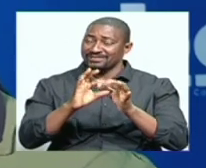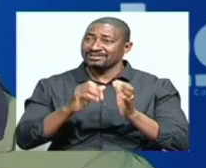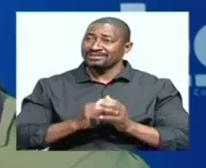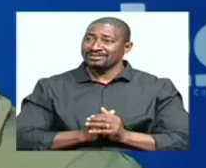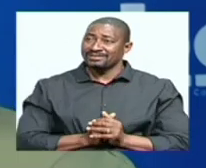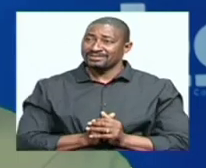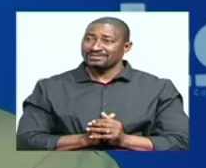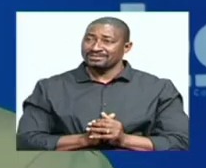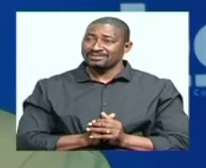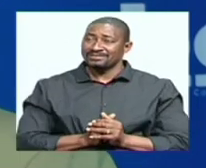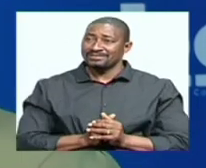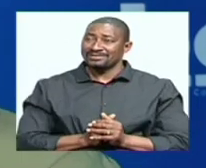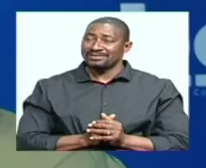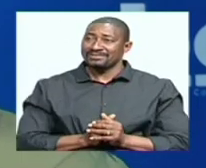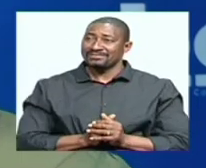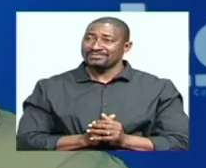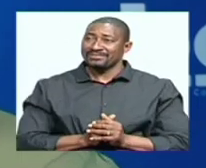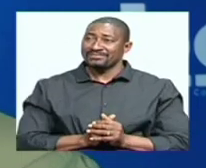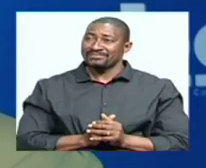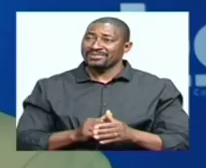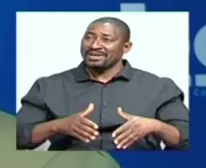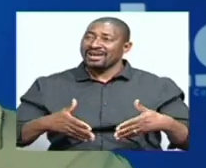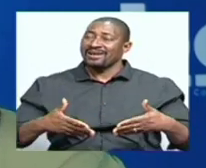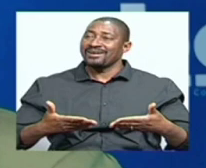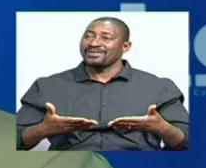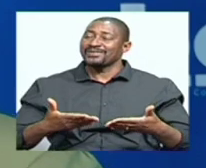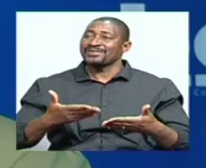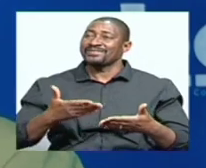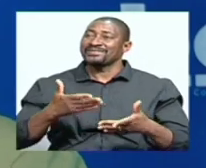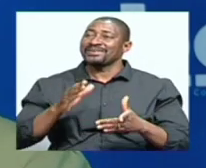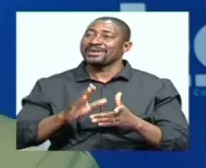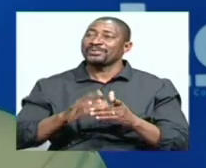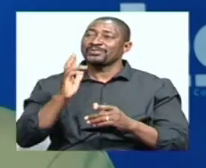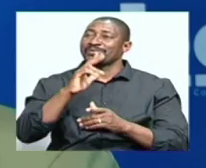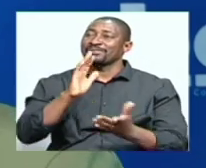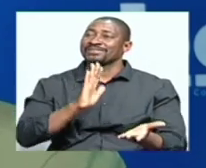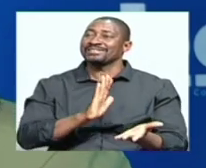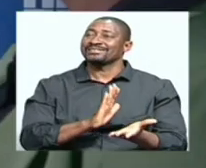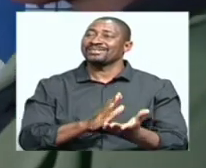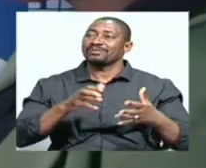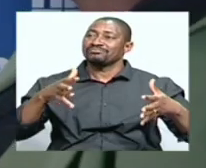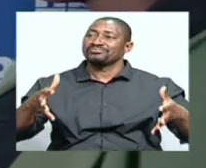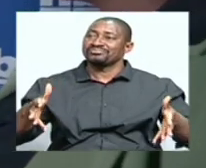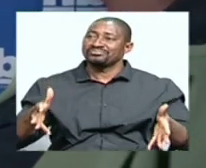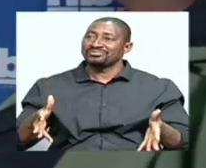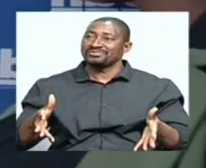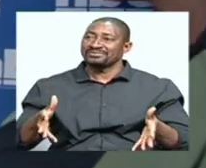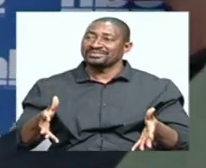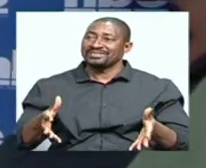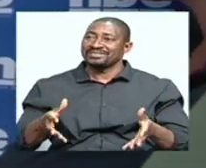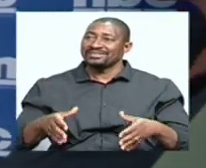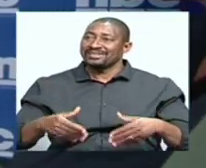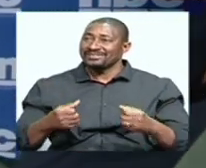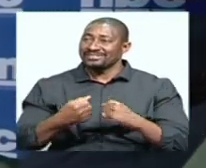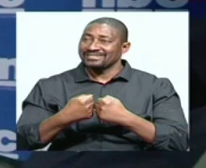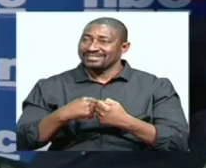remote areas. How do we navigate this possible challenge? Well, that is a domain that is outside the NBC itself, but